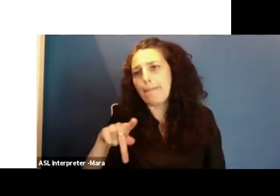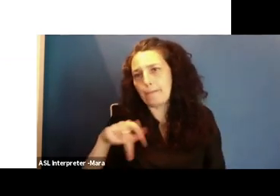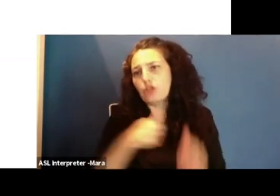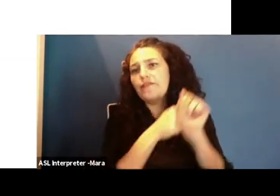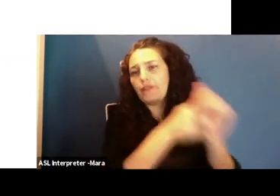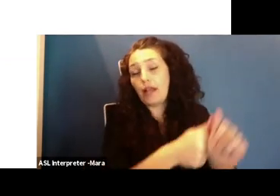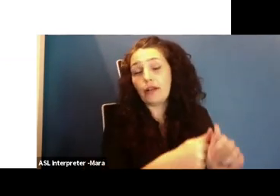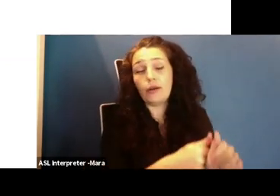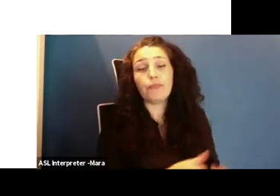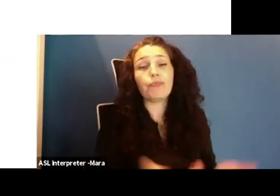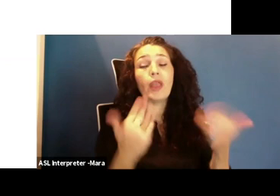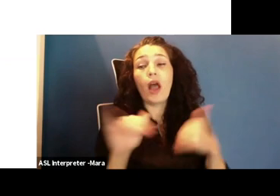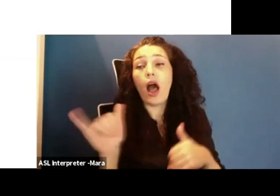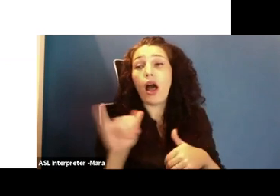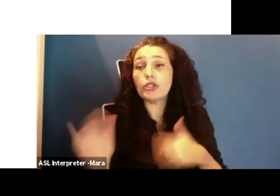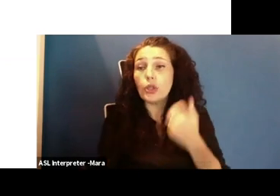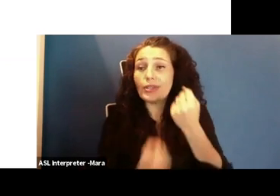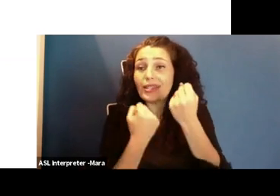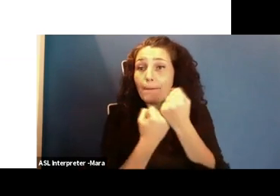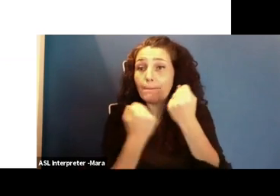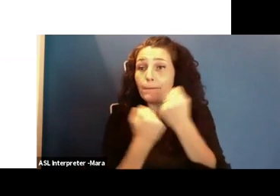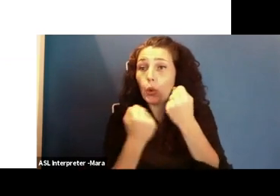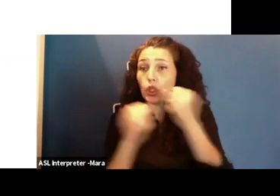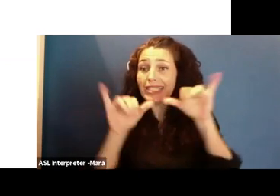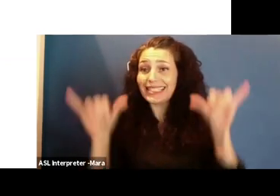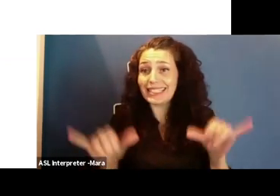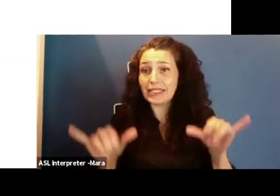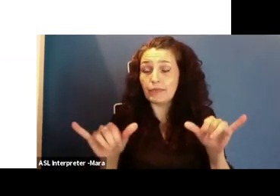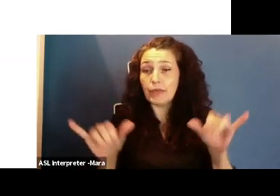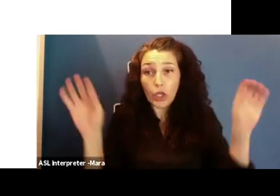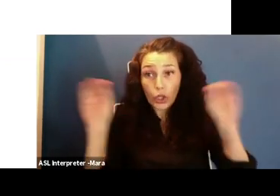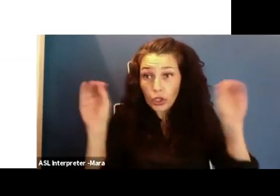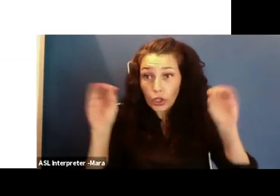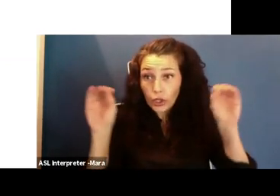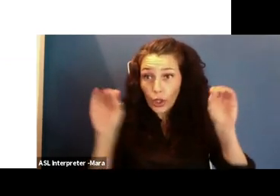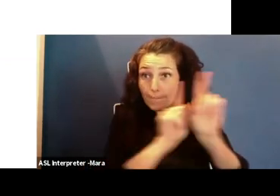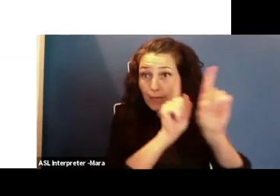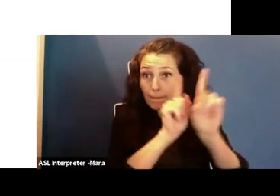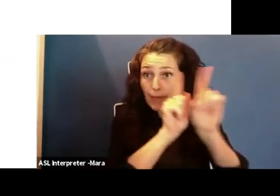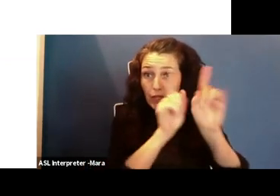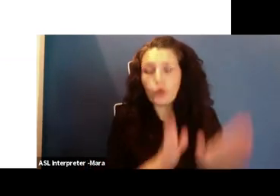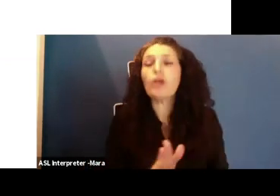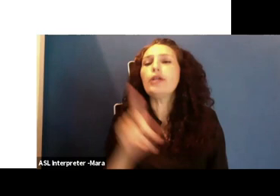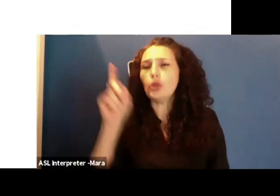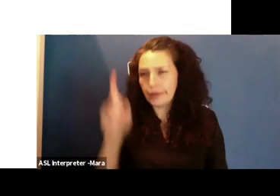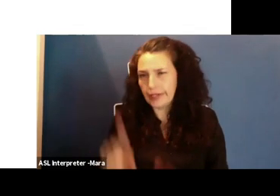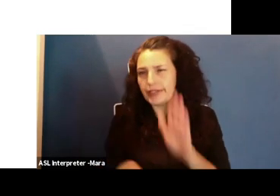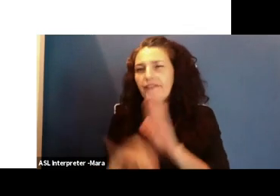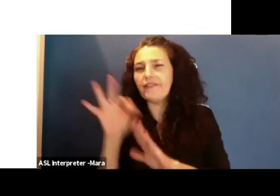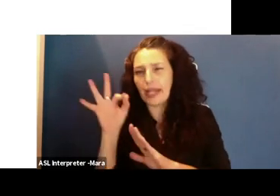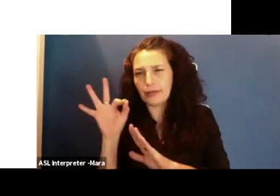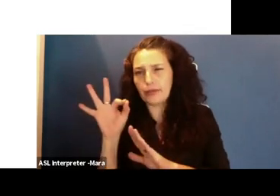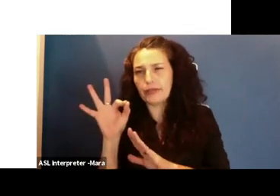if you don't have a mentor, that's the first thing on your list when you finish today. Get a mentor. This is someone who can help guide